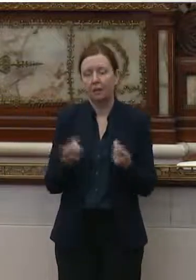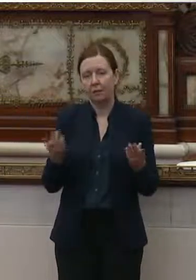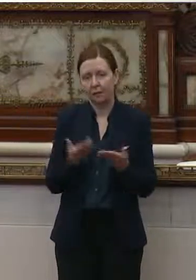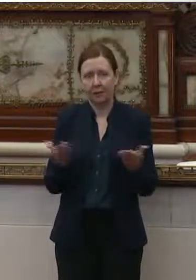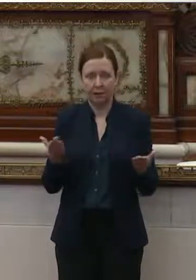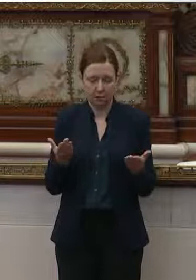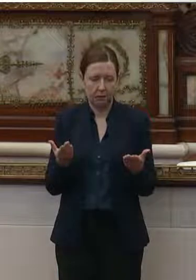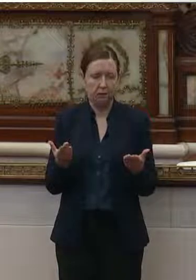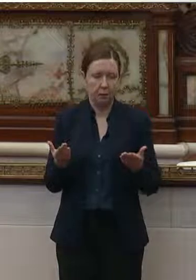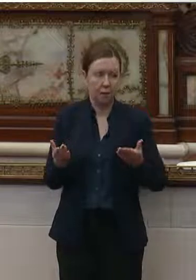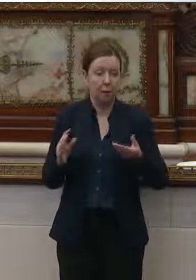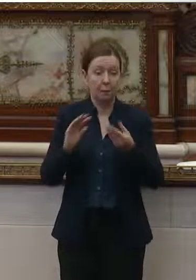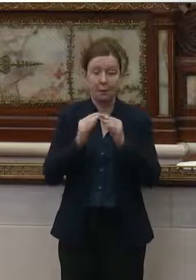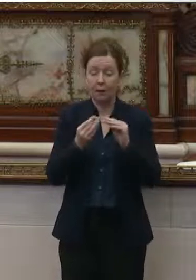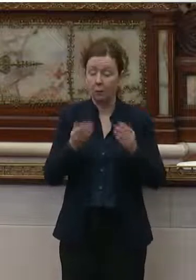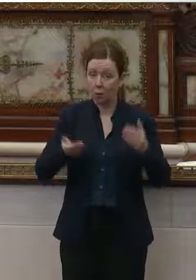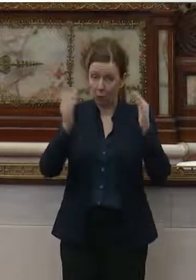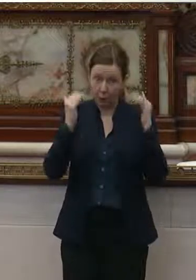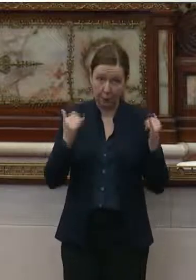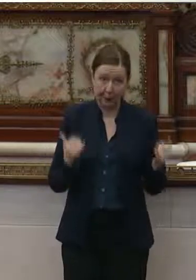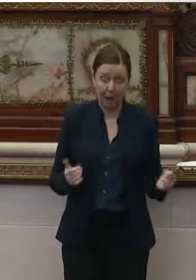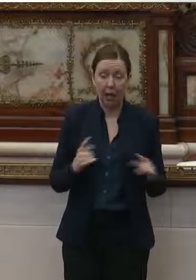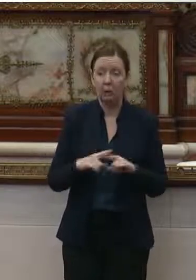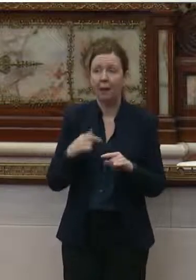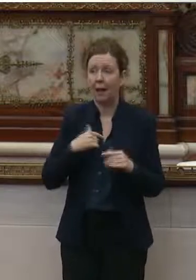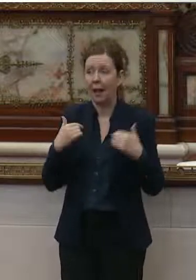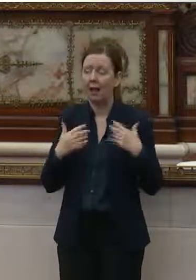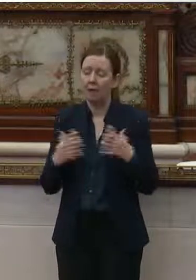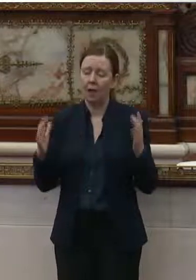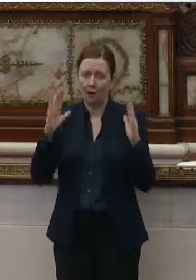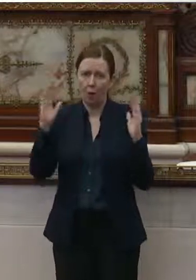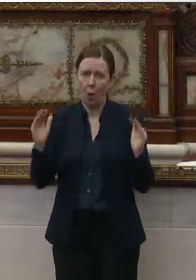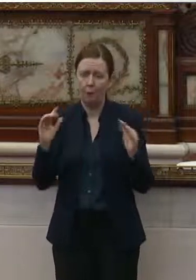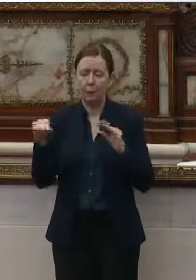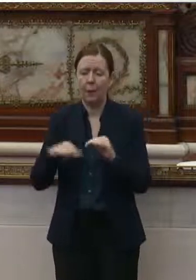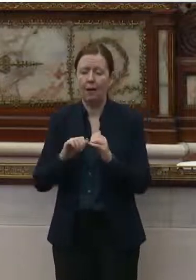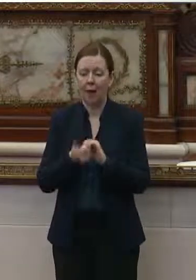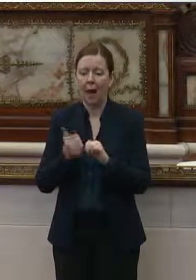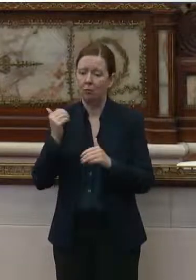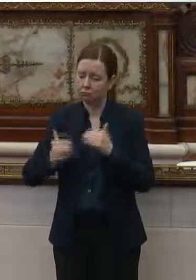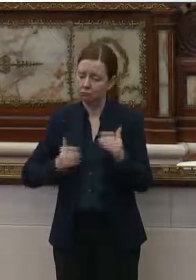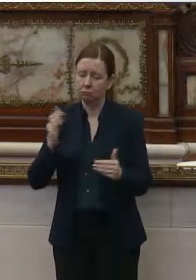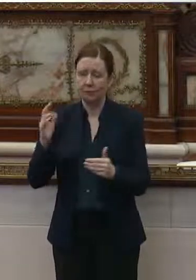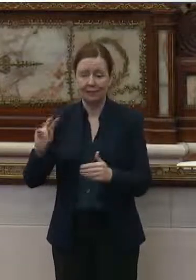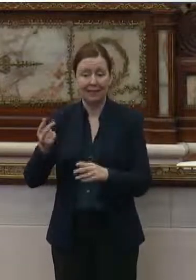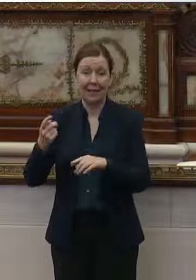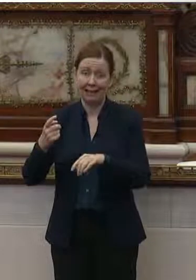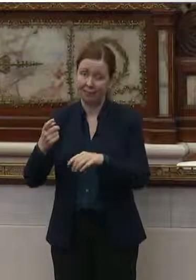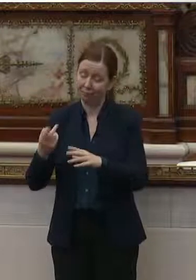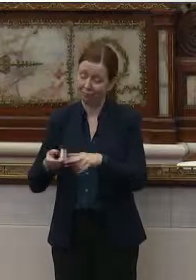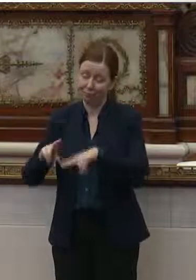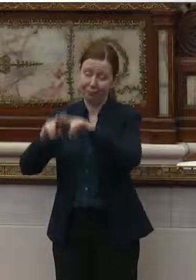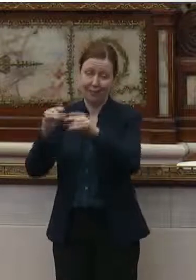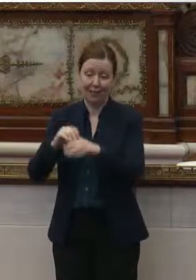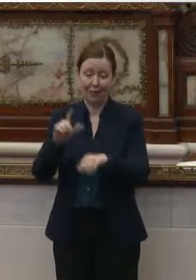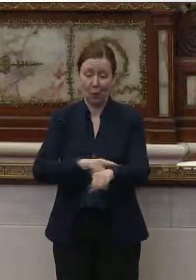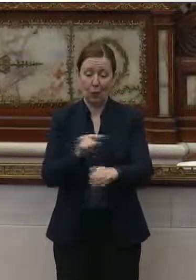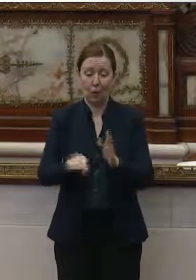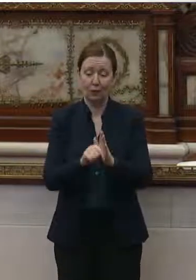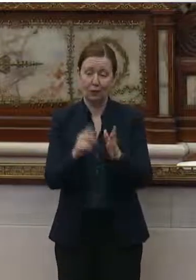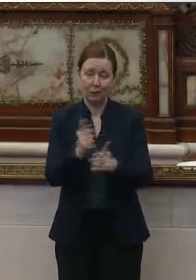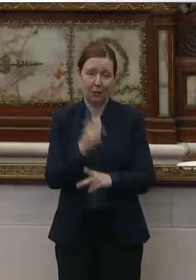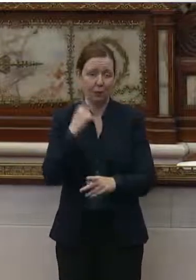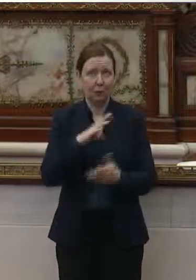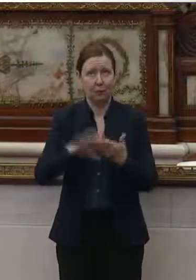First, even though the numbers are very overwhelming, I actually have a lot of hope about how this will go the second time around in long-term care, because we've learned so